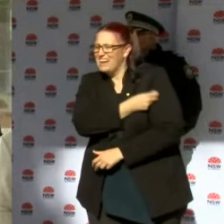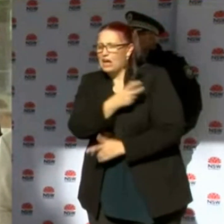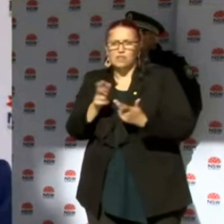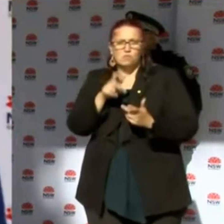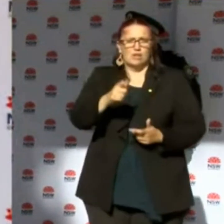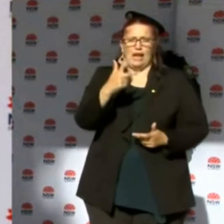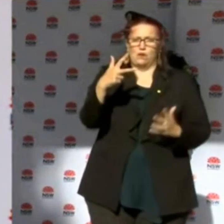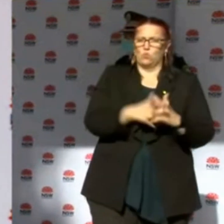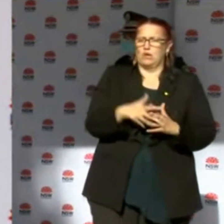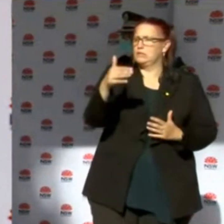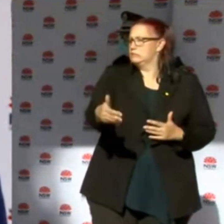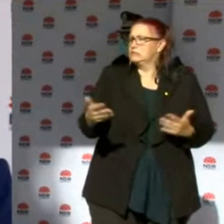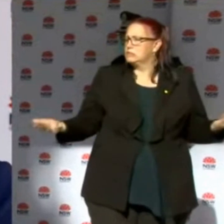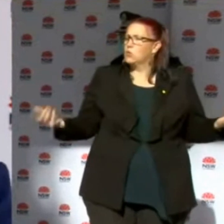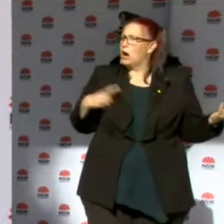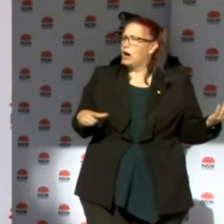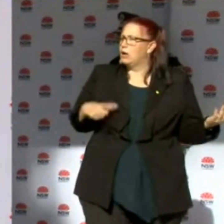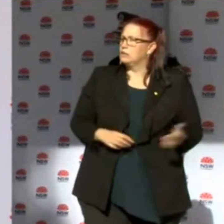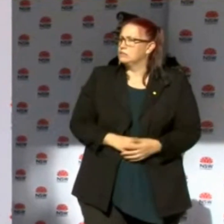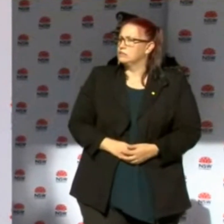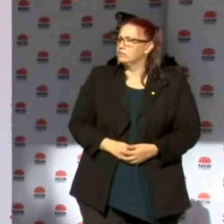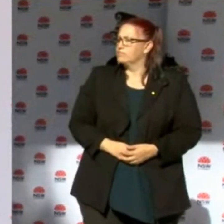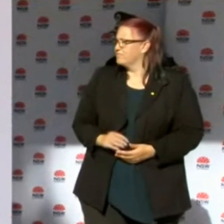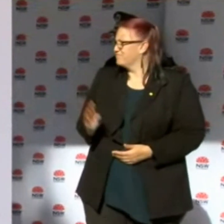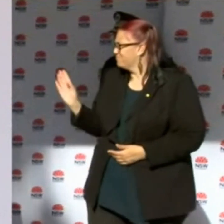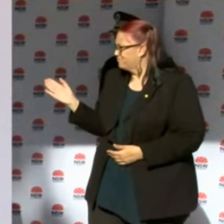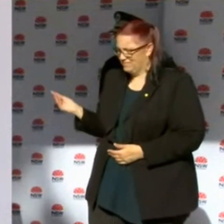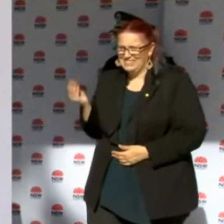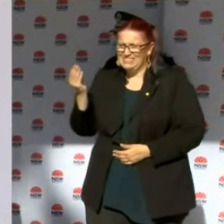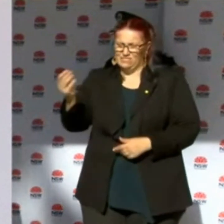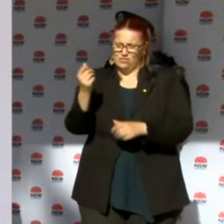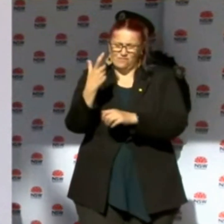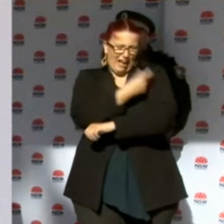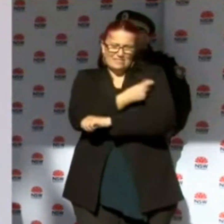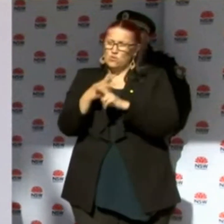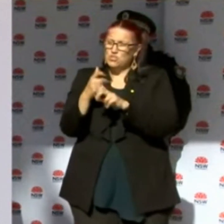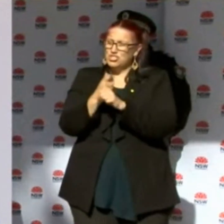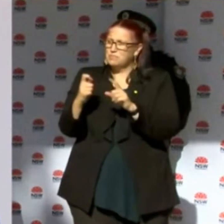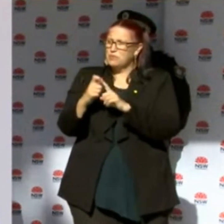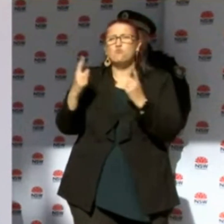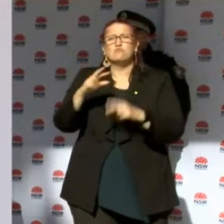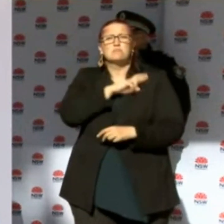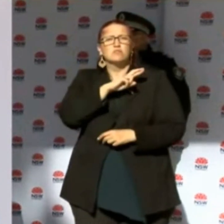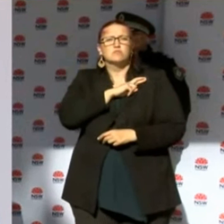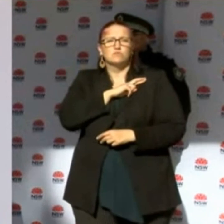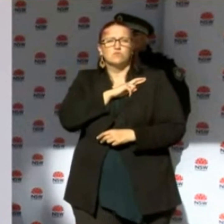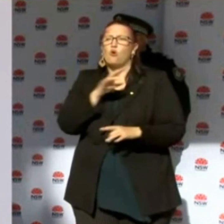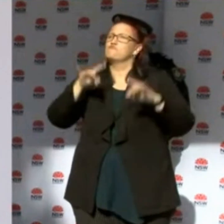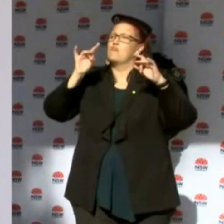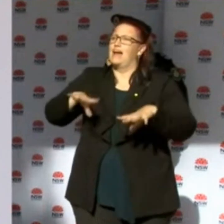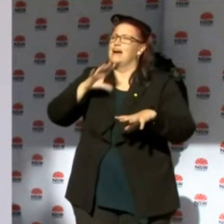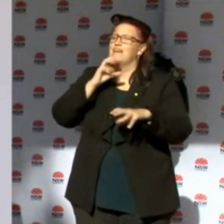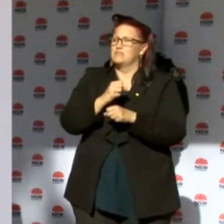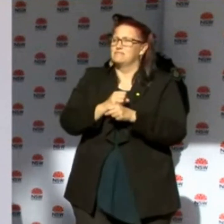So the Commonwealth Government is responsible for the allocation to general practitioners. And as you know, at this point, general practitioners are